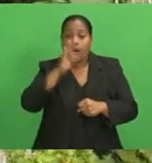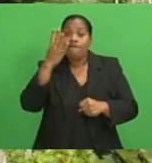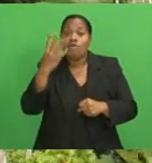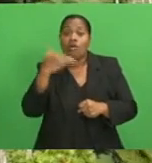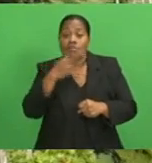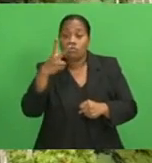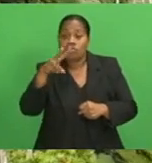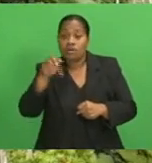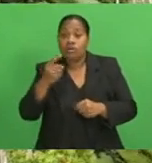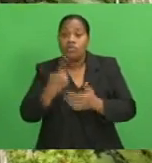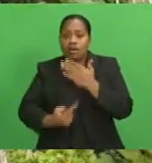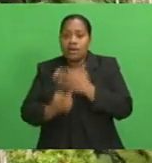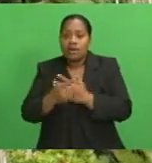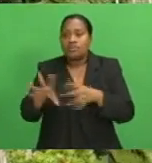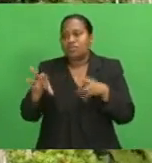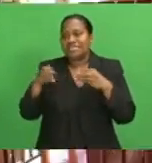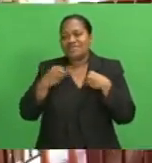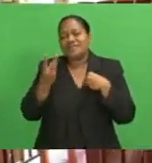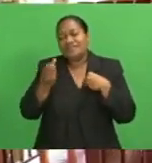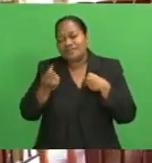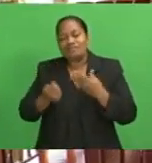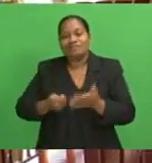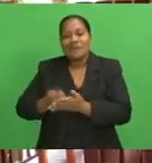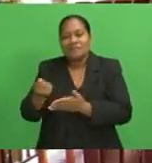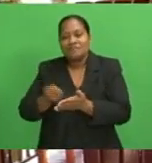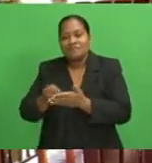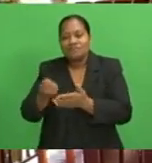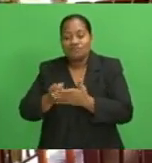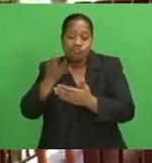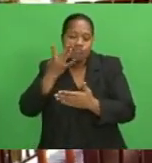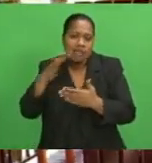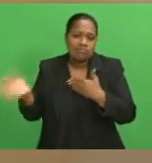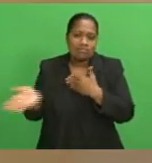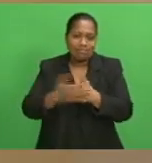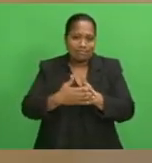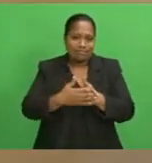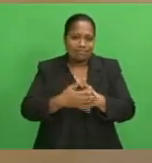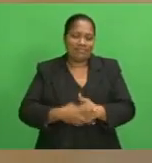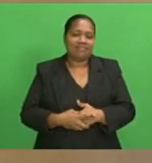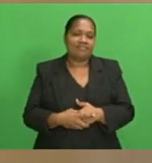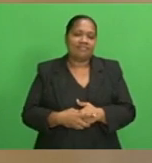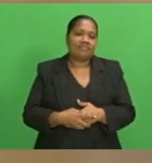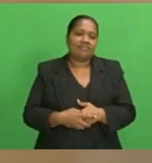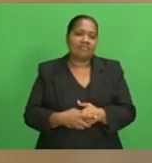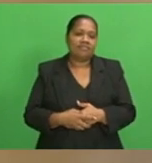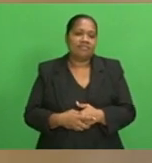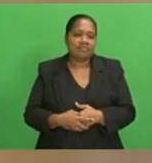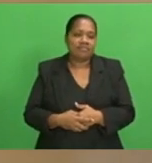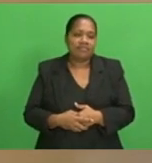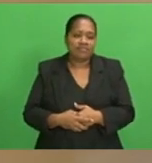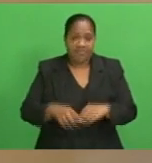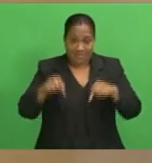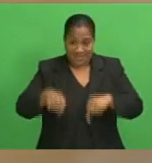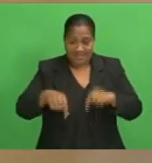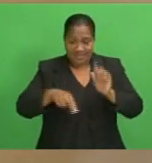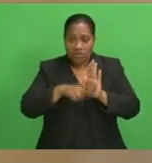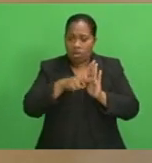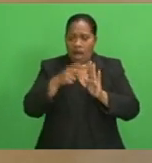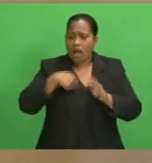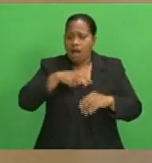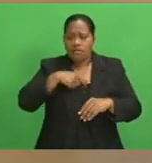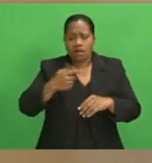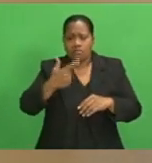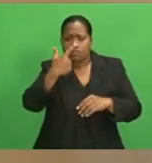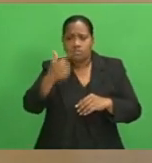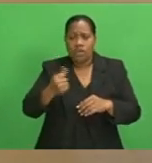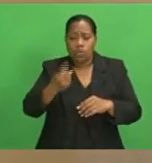have been receiving some pay ever since they had closed down. With Outriga, we're a very fortunate position that 20